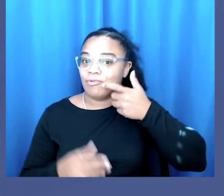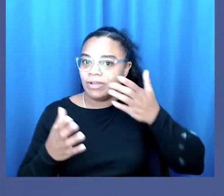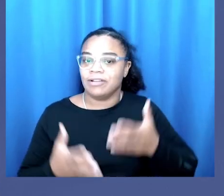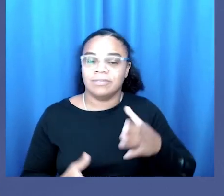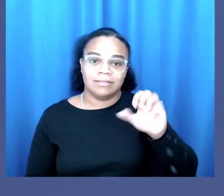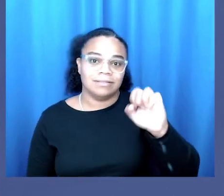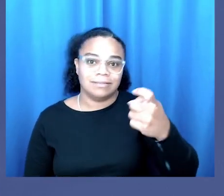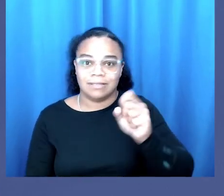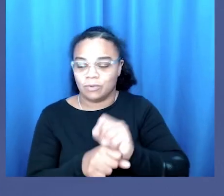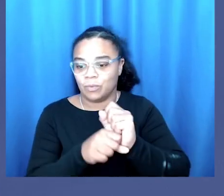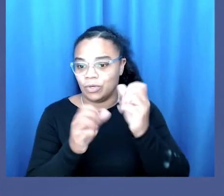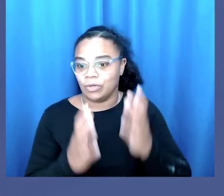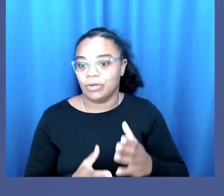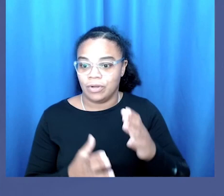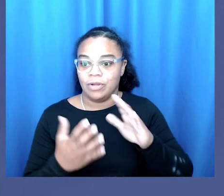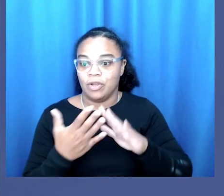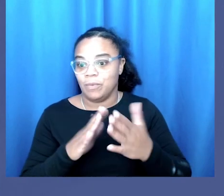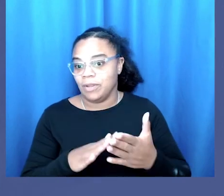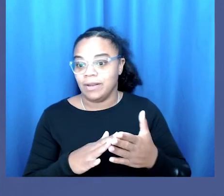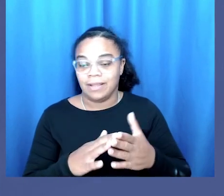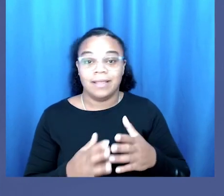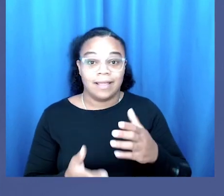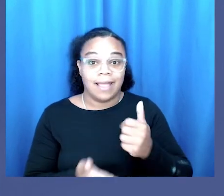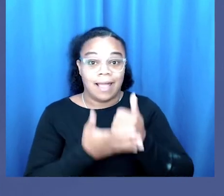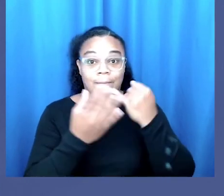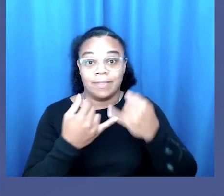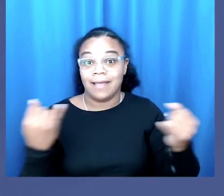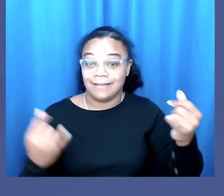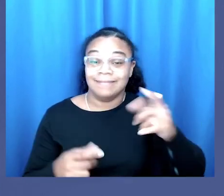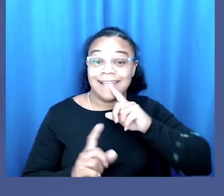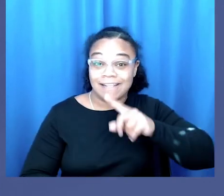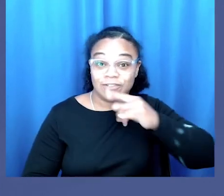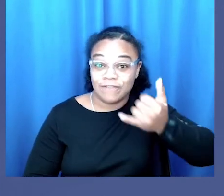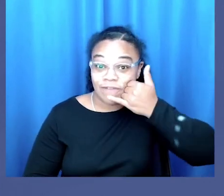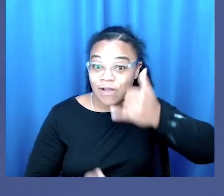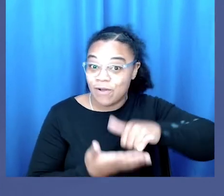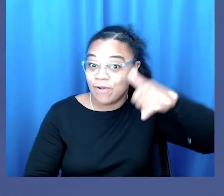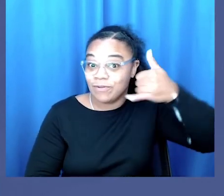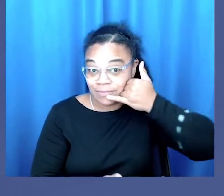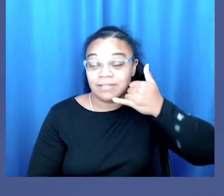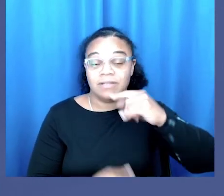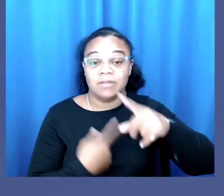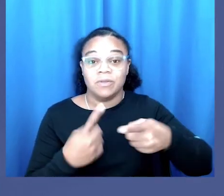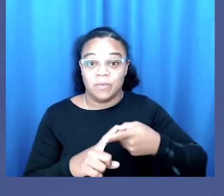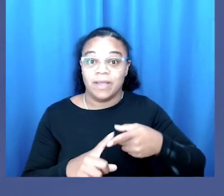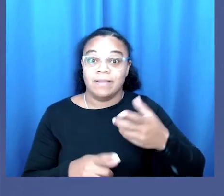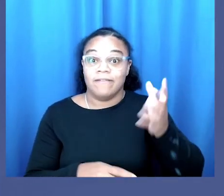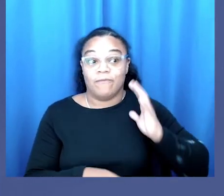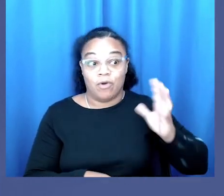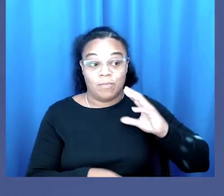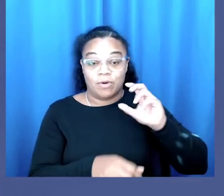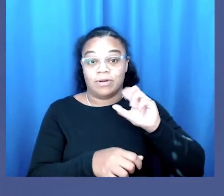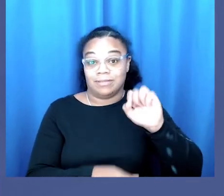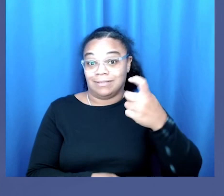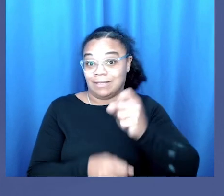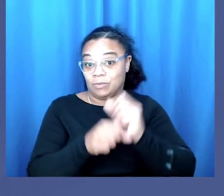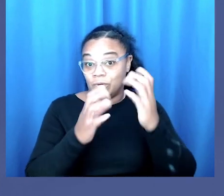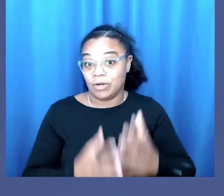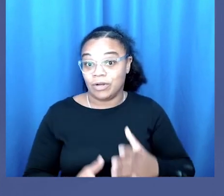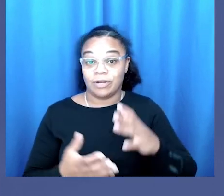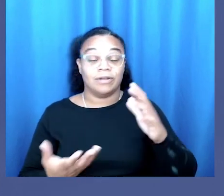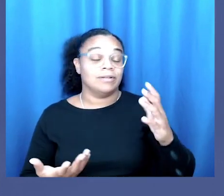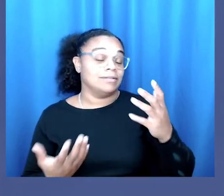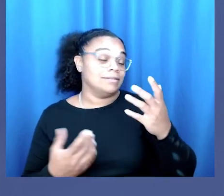support line at swap behind bars literally answering the phones when current and former sex workers survivors of exploitation and human